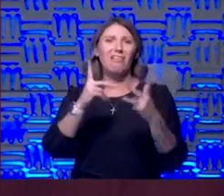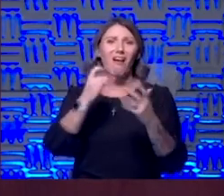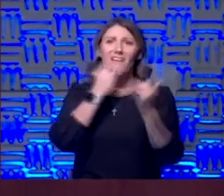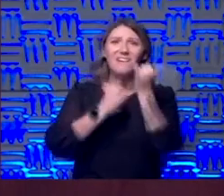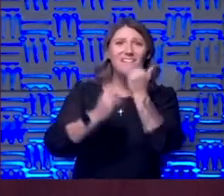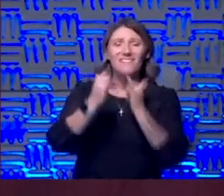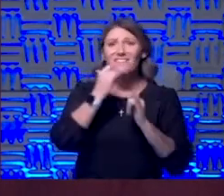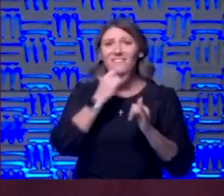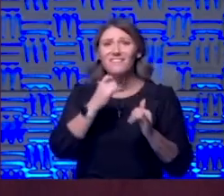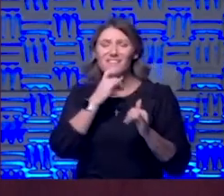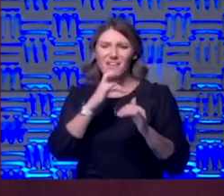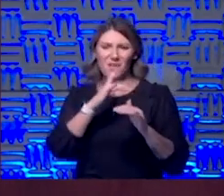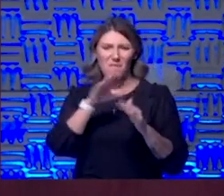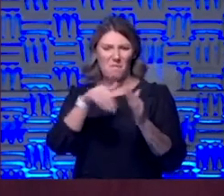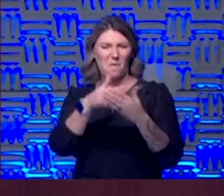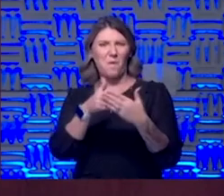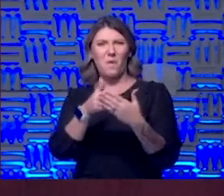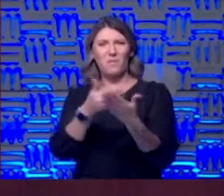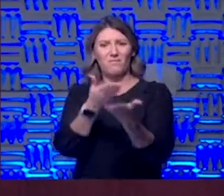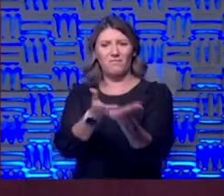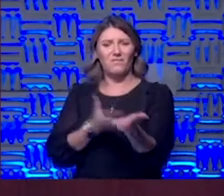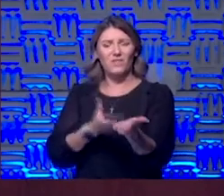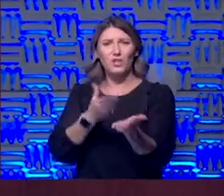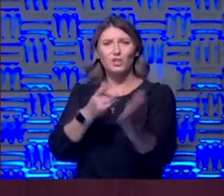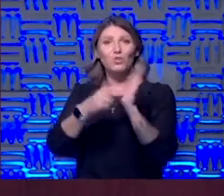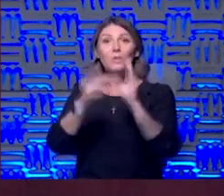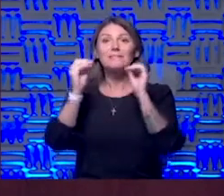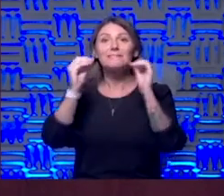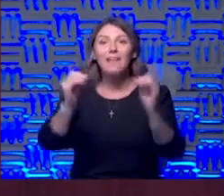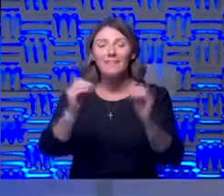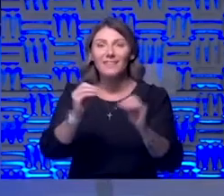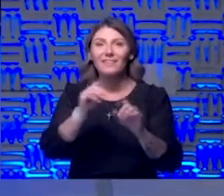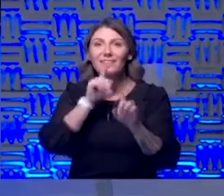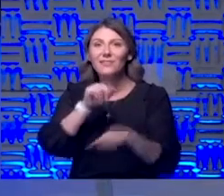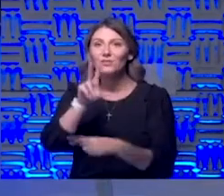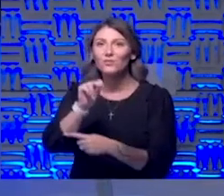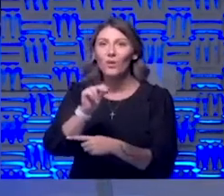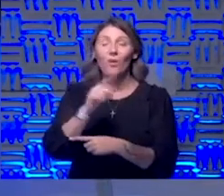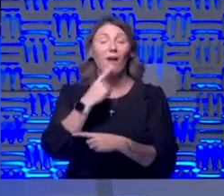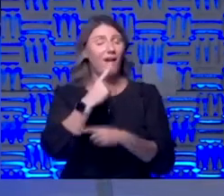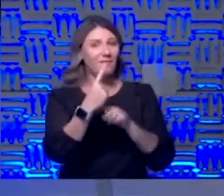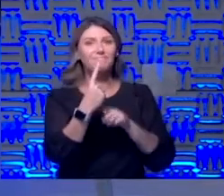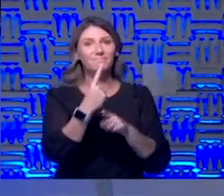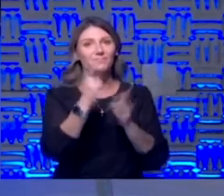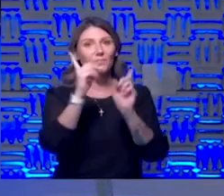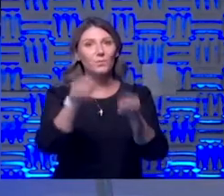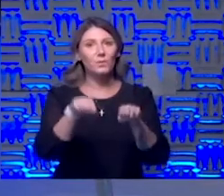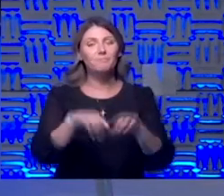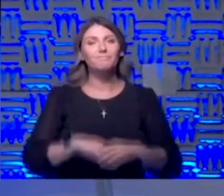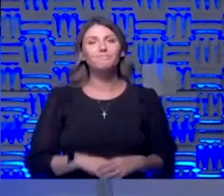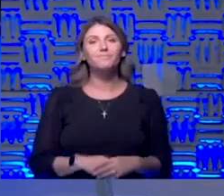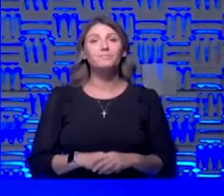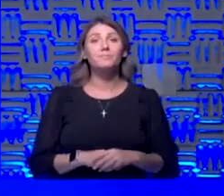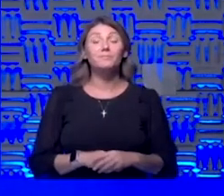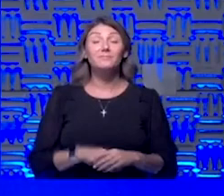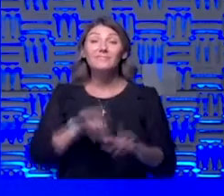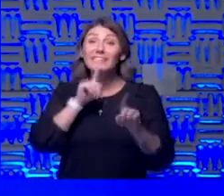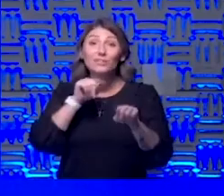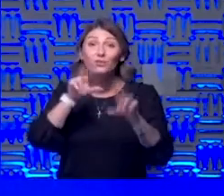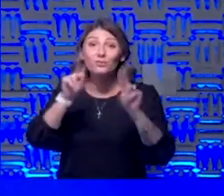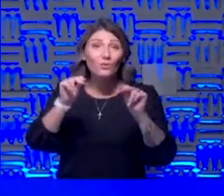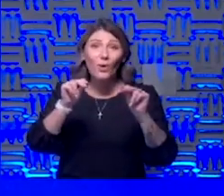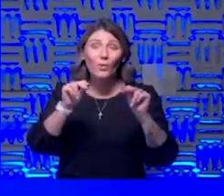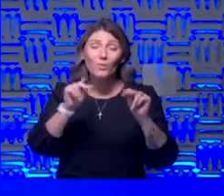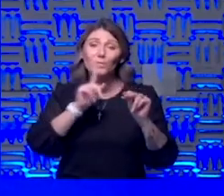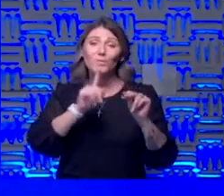prospective studies show no real efficacy so the answer is no yeah i would certainly echo that um the answer is no no real